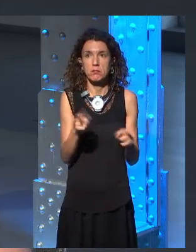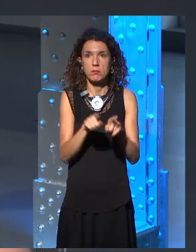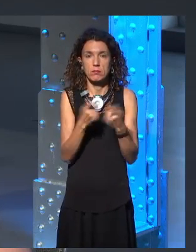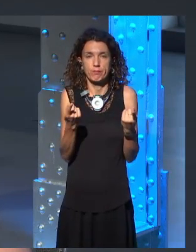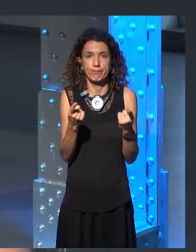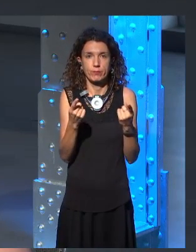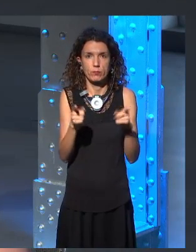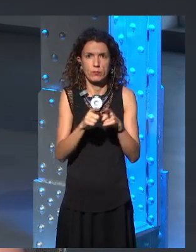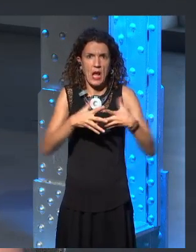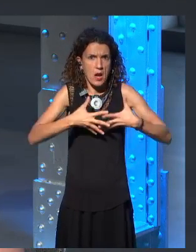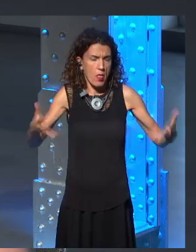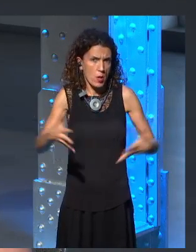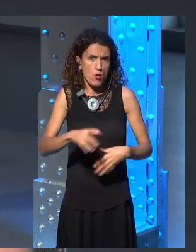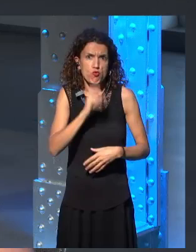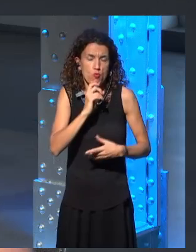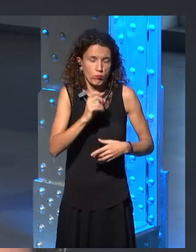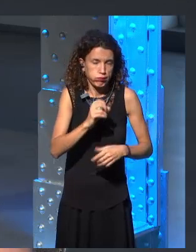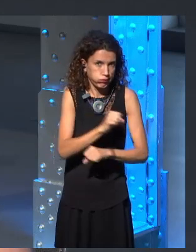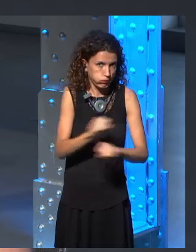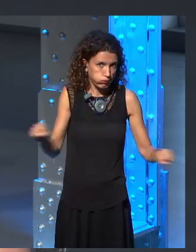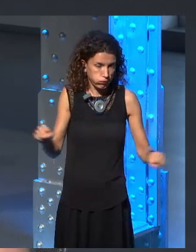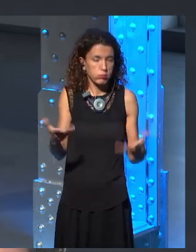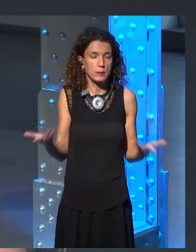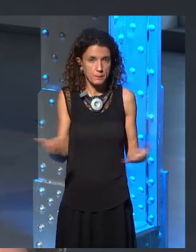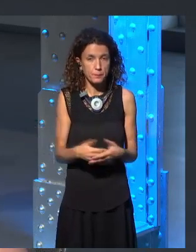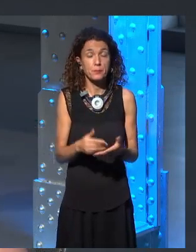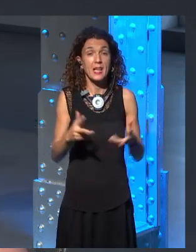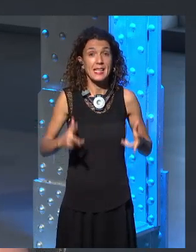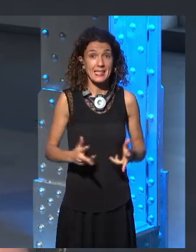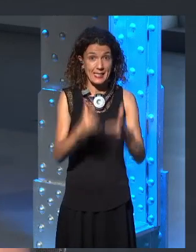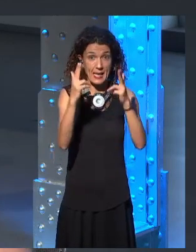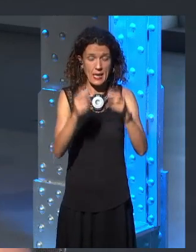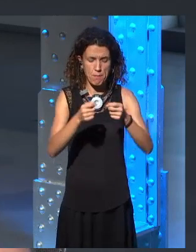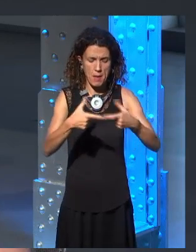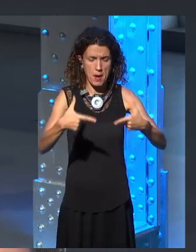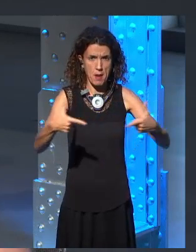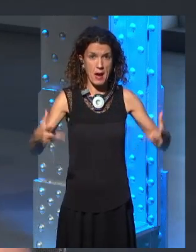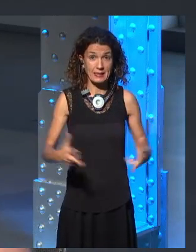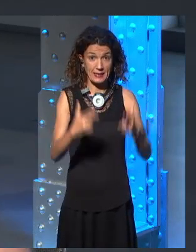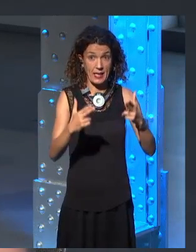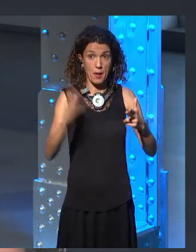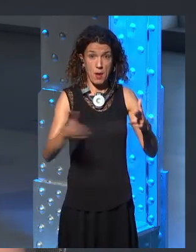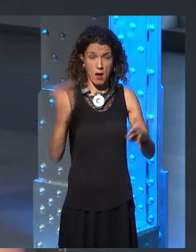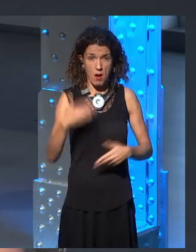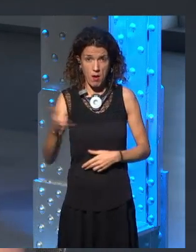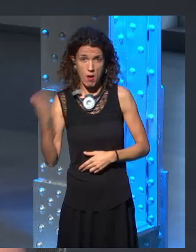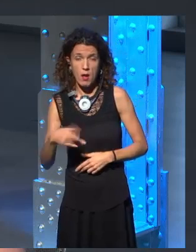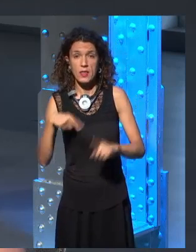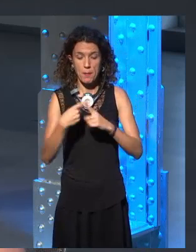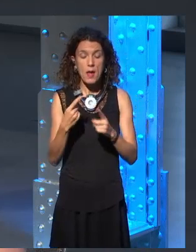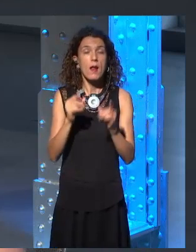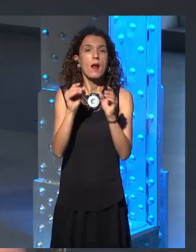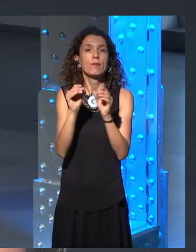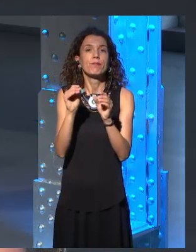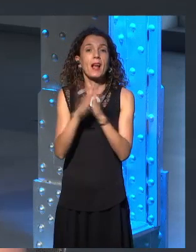from where we thought it would be. And I mean, the series was growing at the time and the book grew and